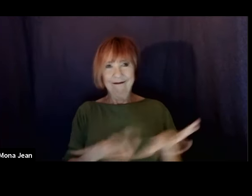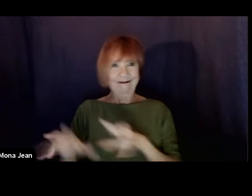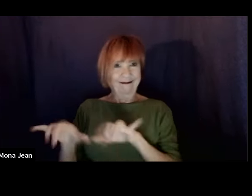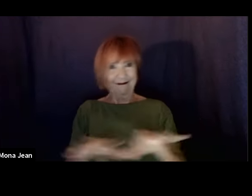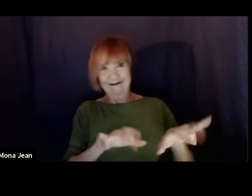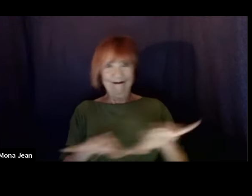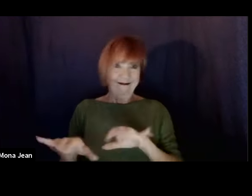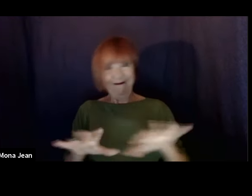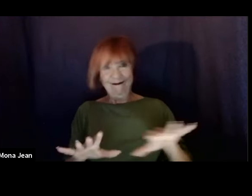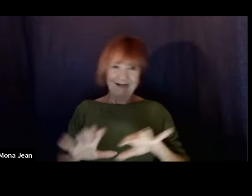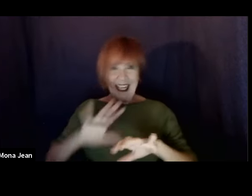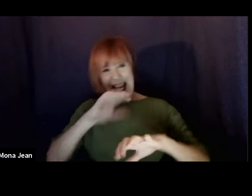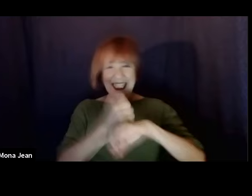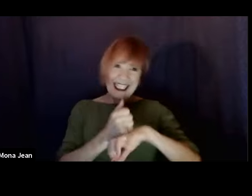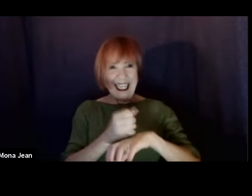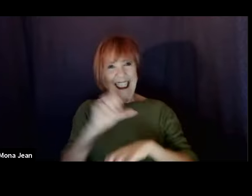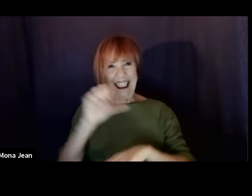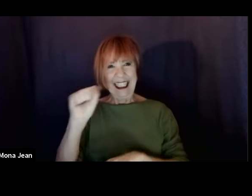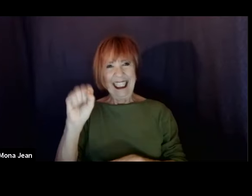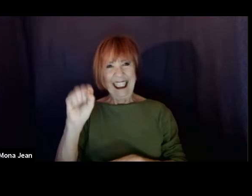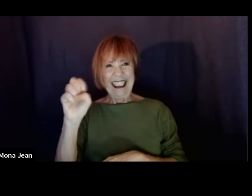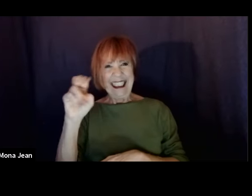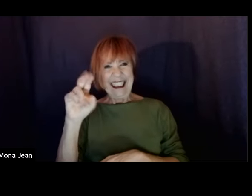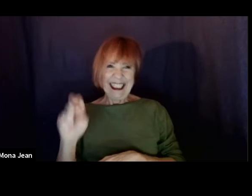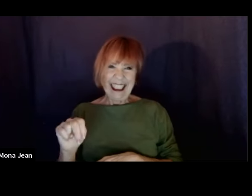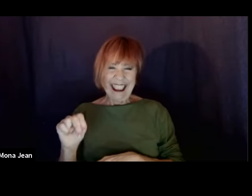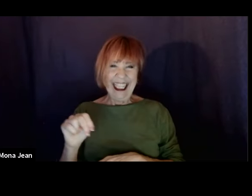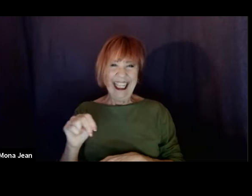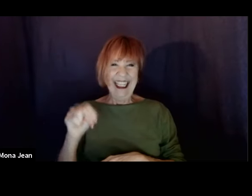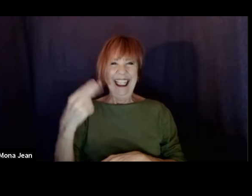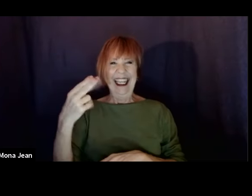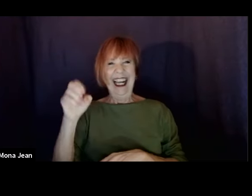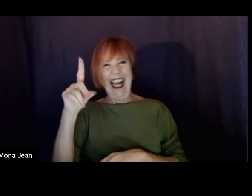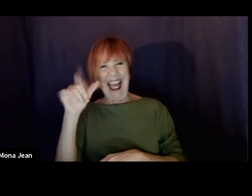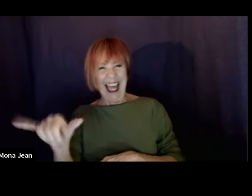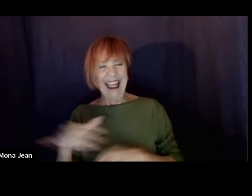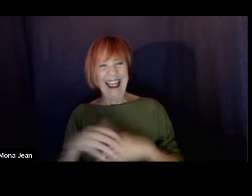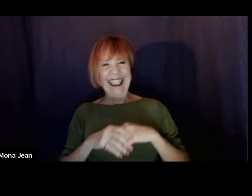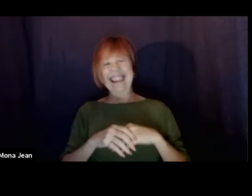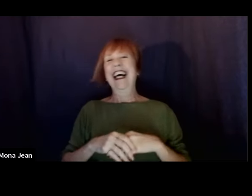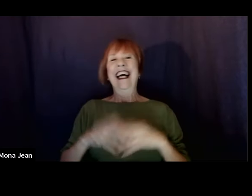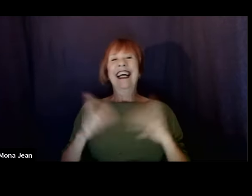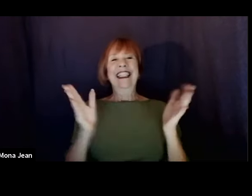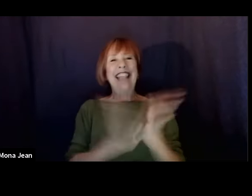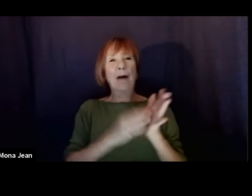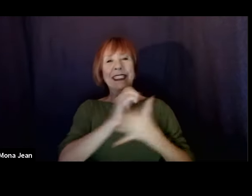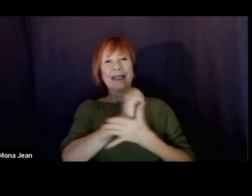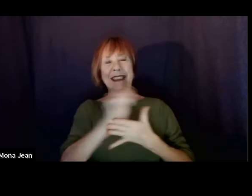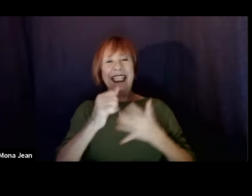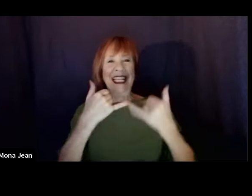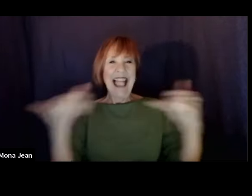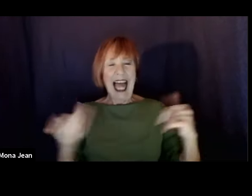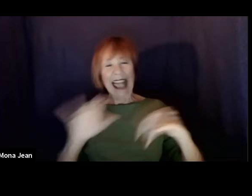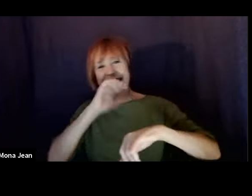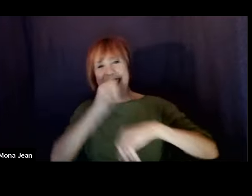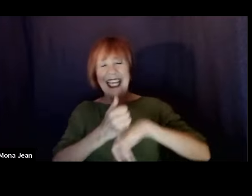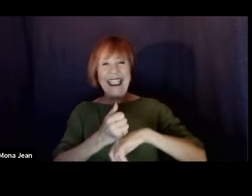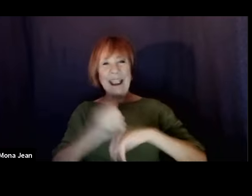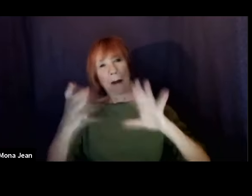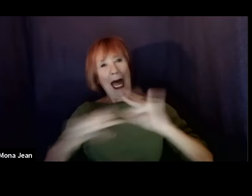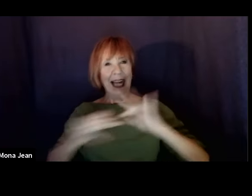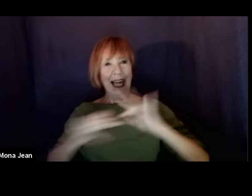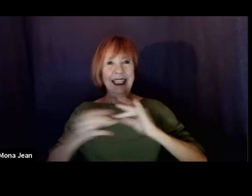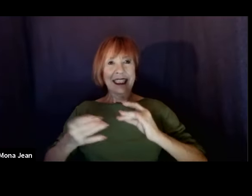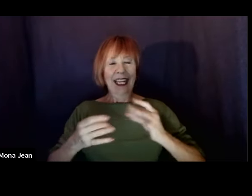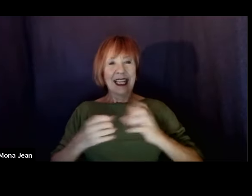start setting some scene headings, slapping some slug lines, exposing some exposition, setting up some stakes, creating some